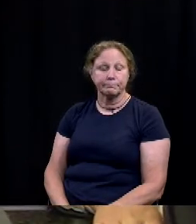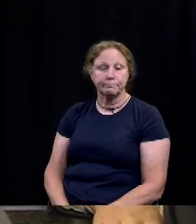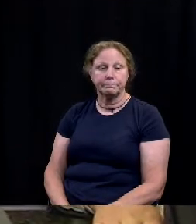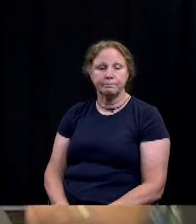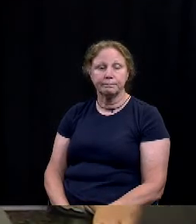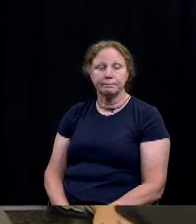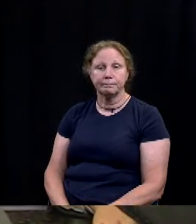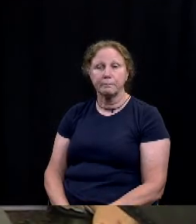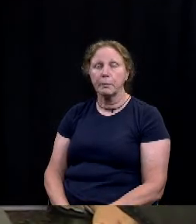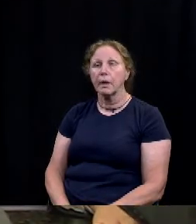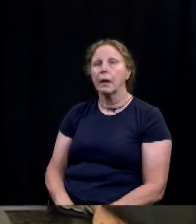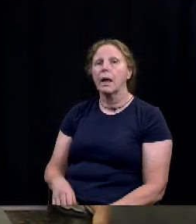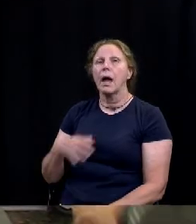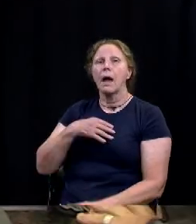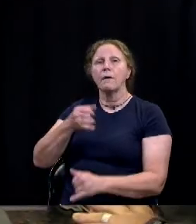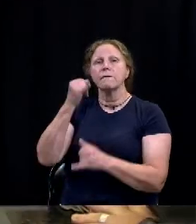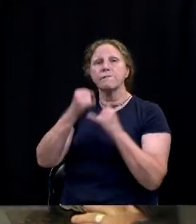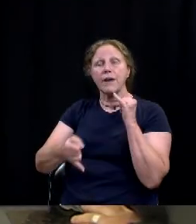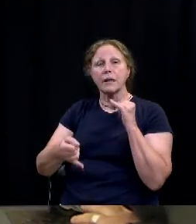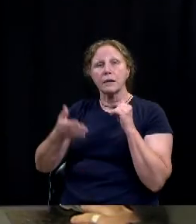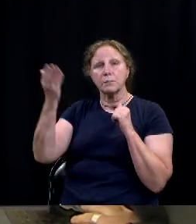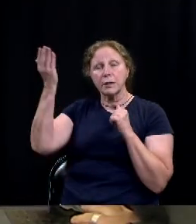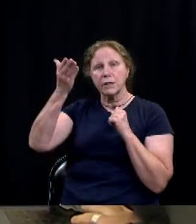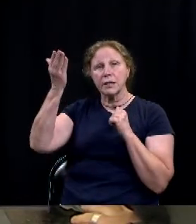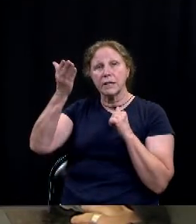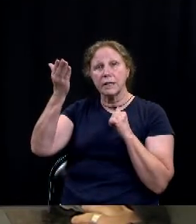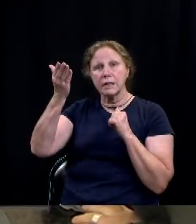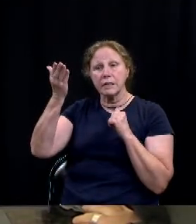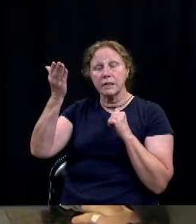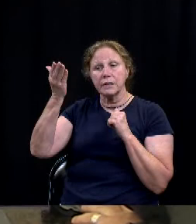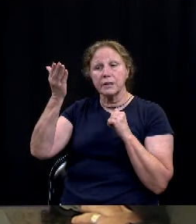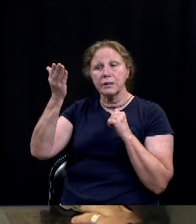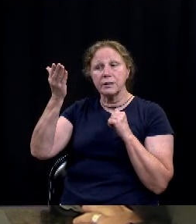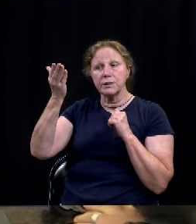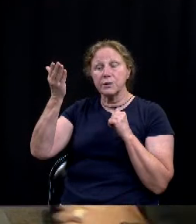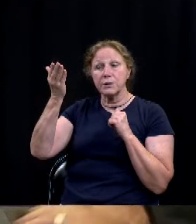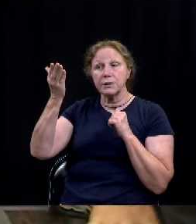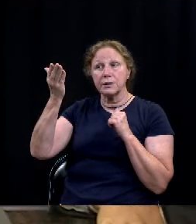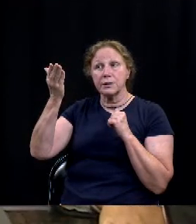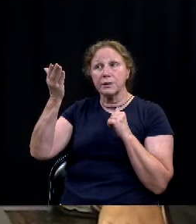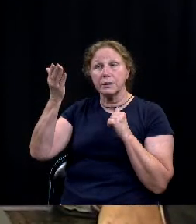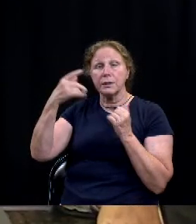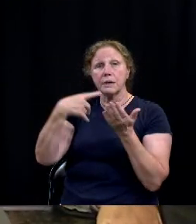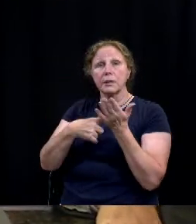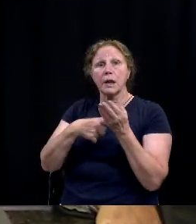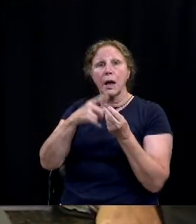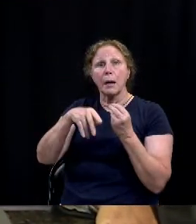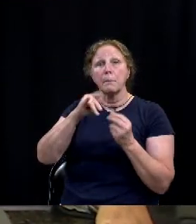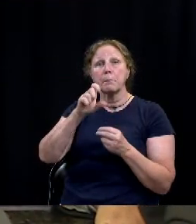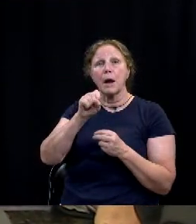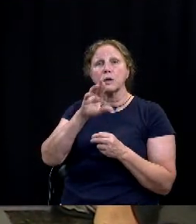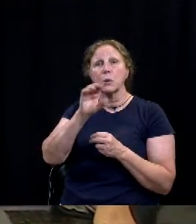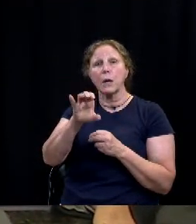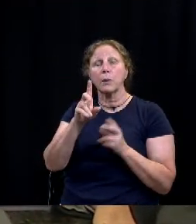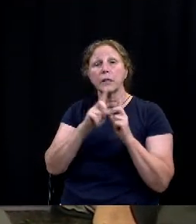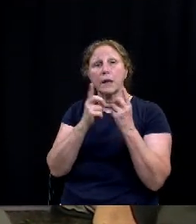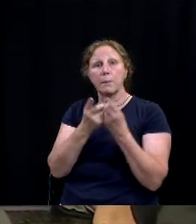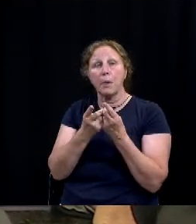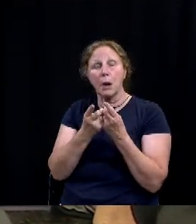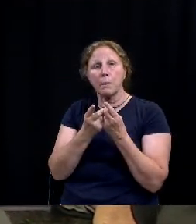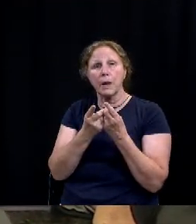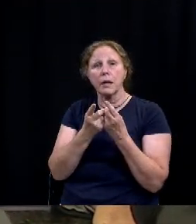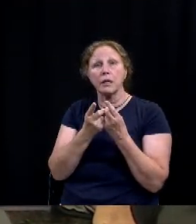mayor and council our final work session presentation is a discussion of the parks and recreation department's virtual